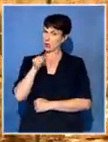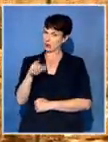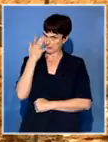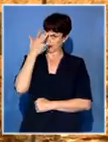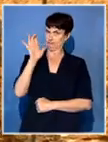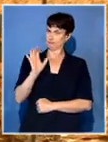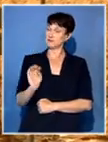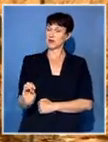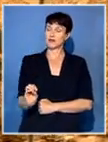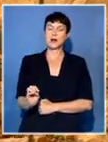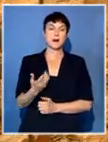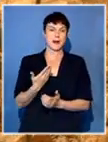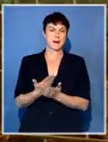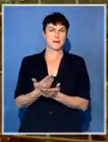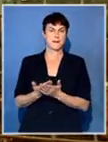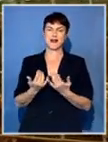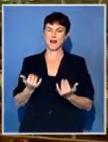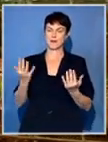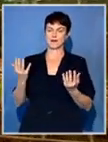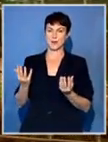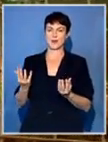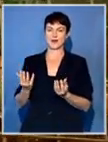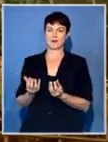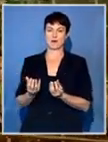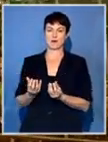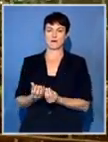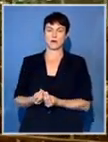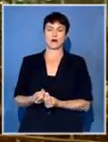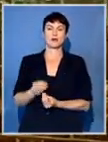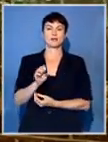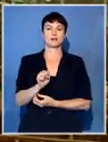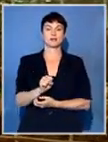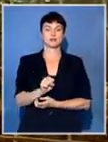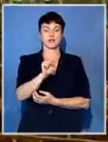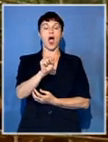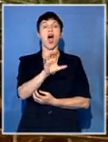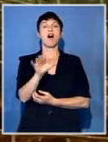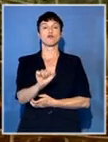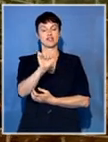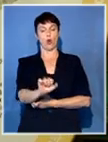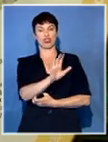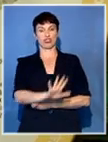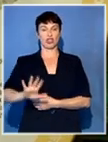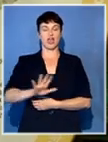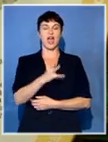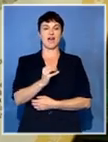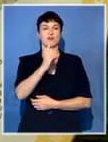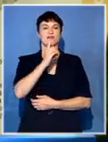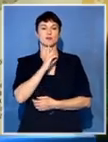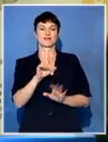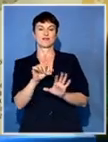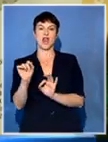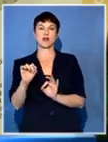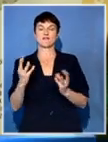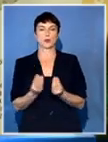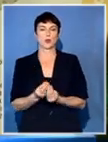A species under threat. There are fewer than 1,500 left in southern Africa. Our personal goal